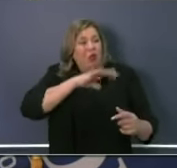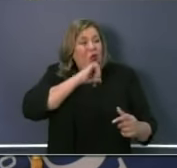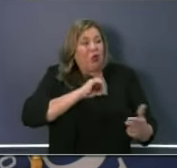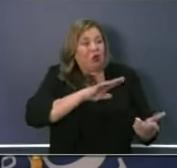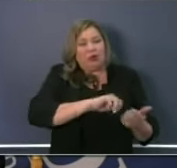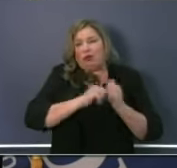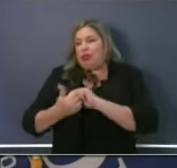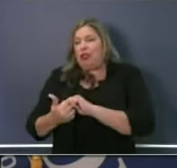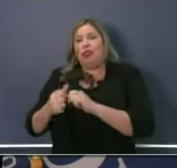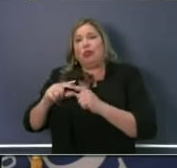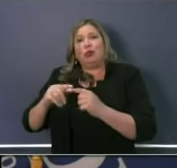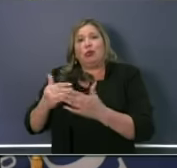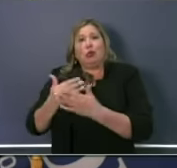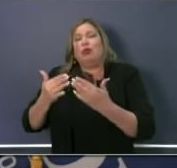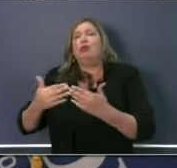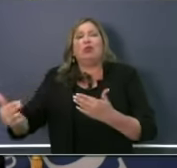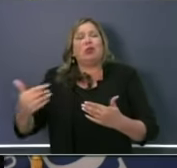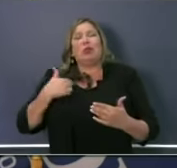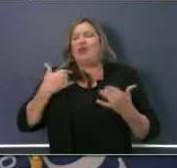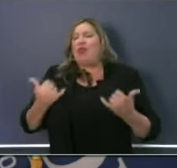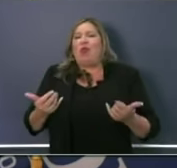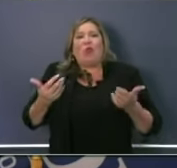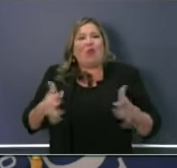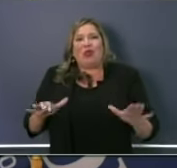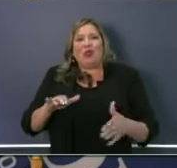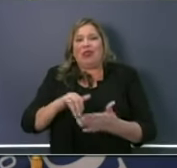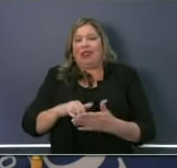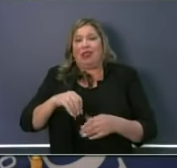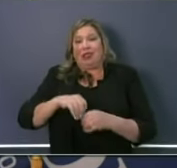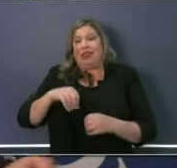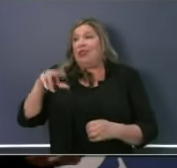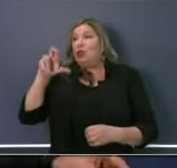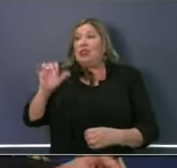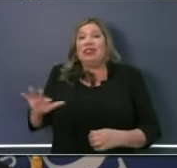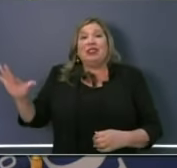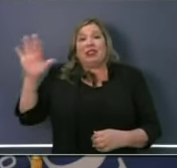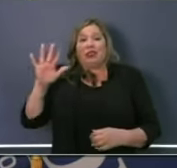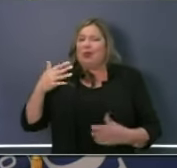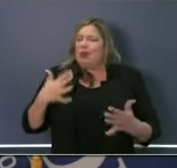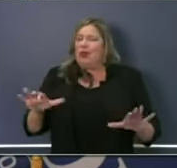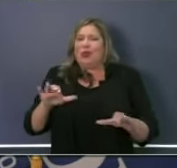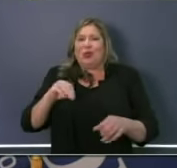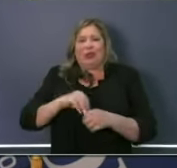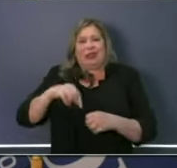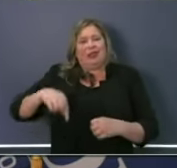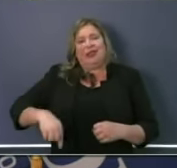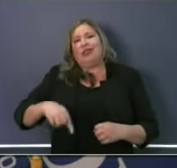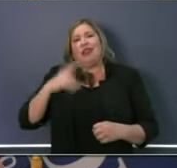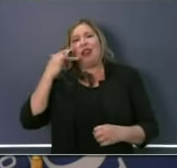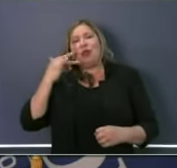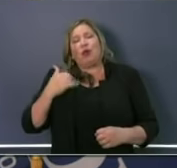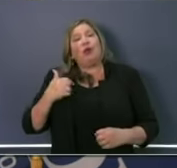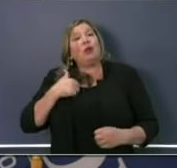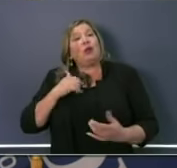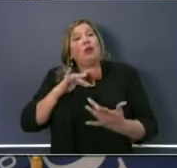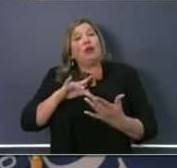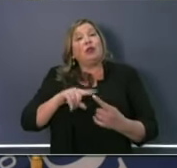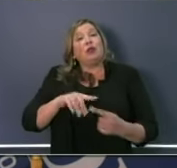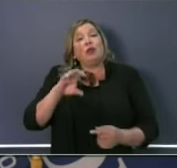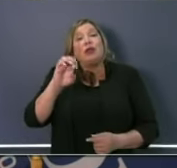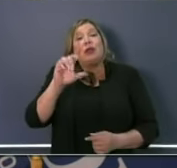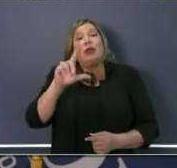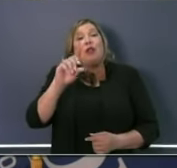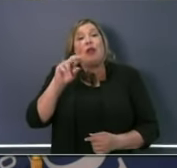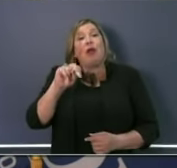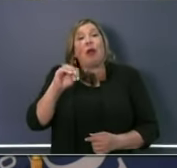already repurposing in this country. We're already repurposing in the state of California. Reached out to Elon Musk, said the same, says, look, I'm on this,